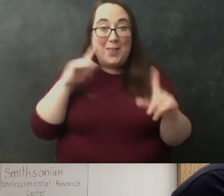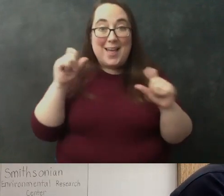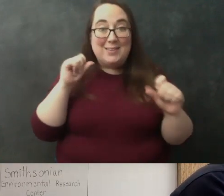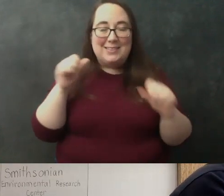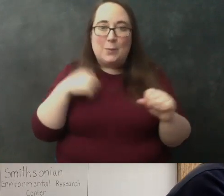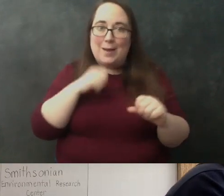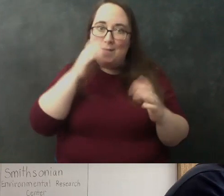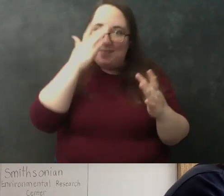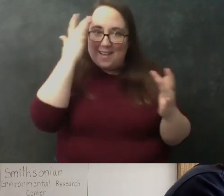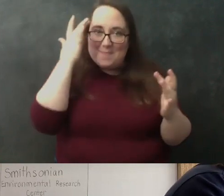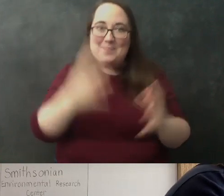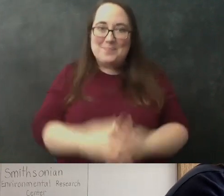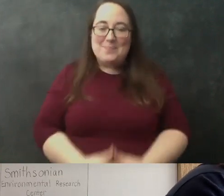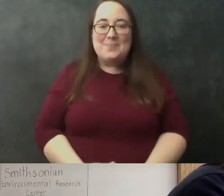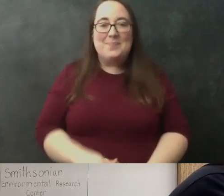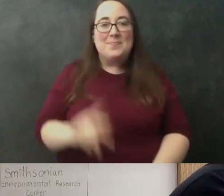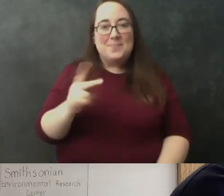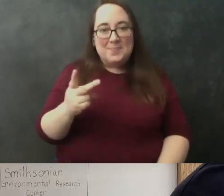two teaspoons